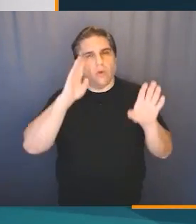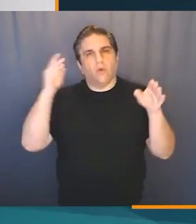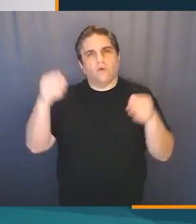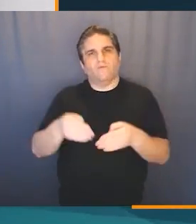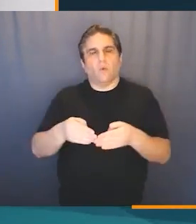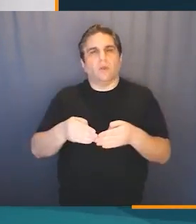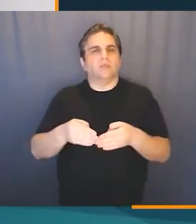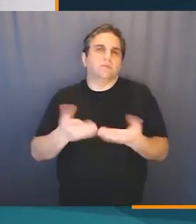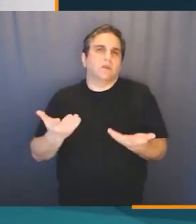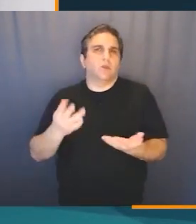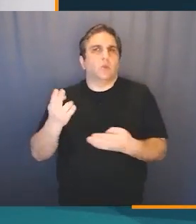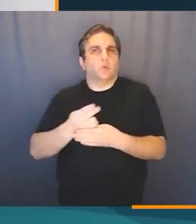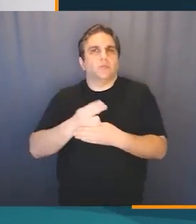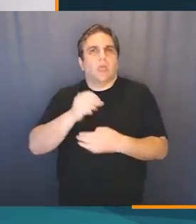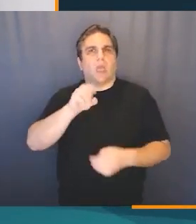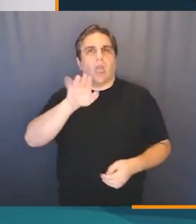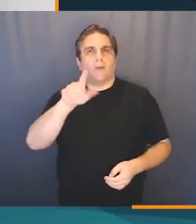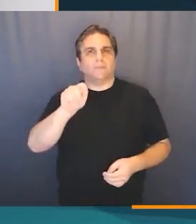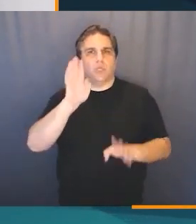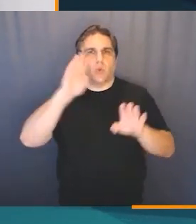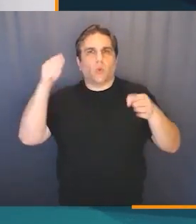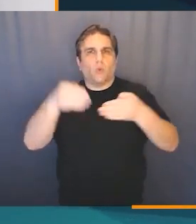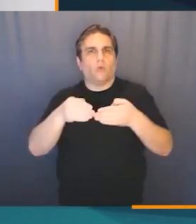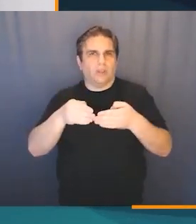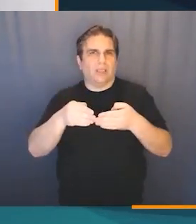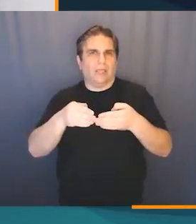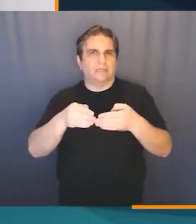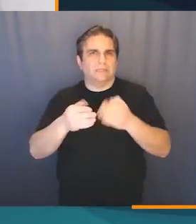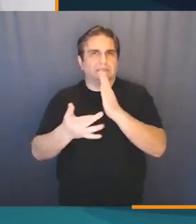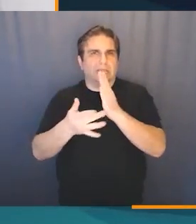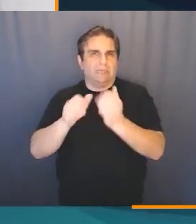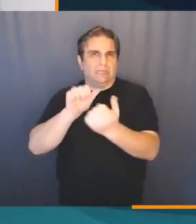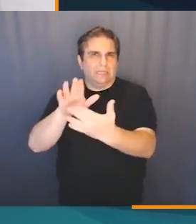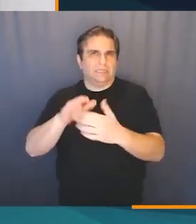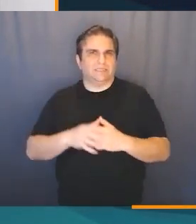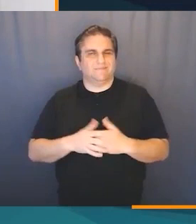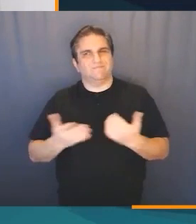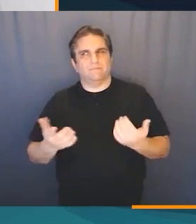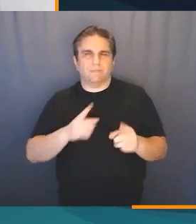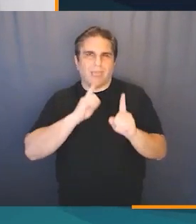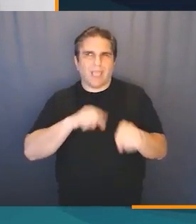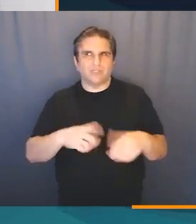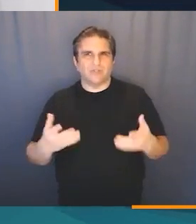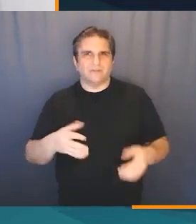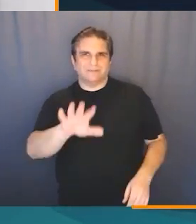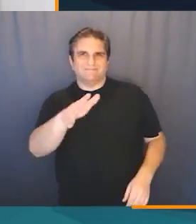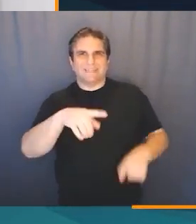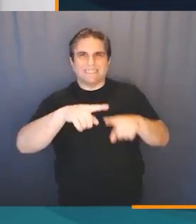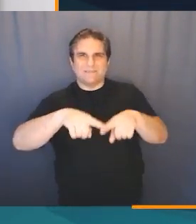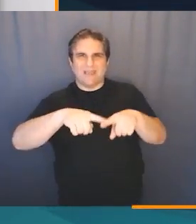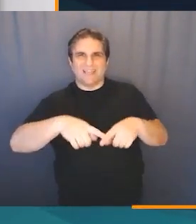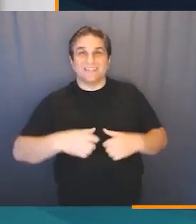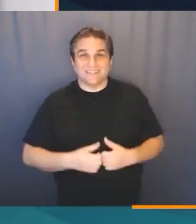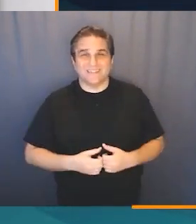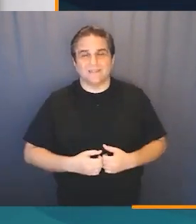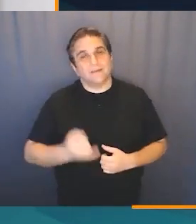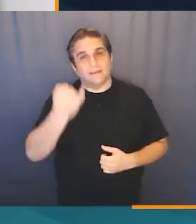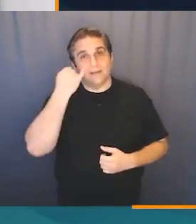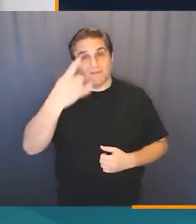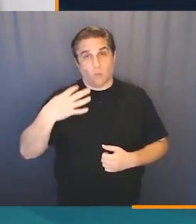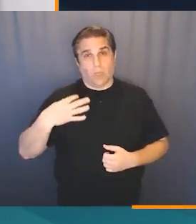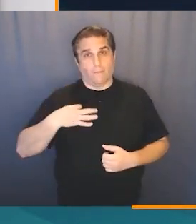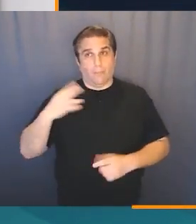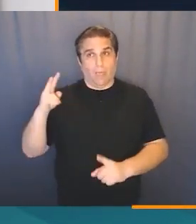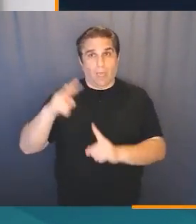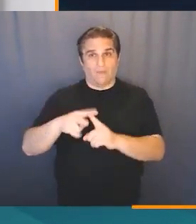Or are they more focused on applying object-oriented techniques? And the answer is, it kind of depends. If